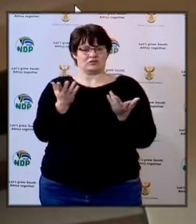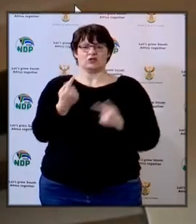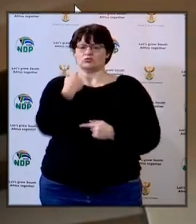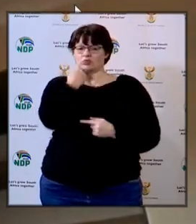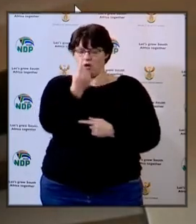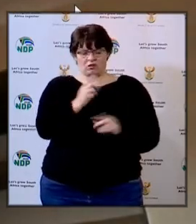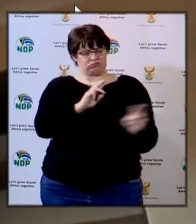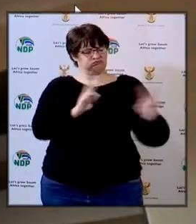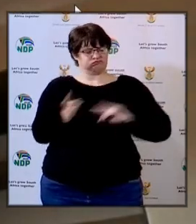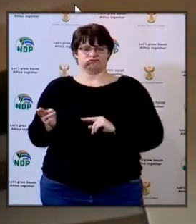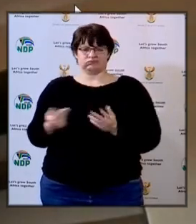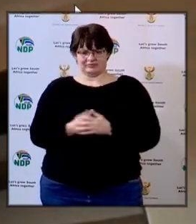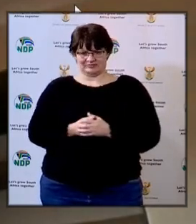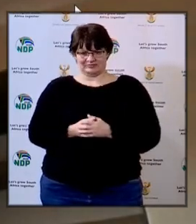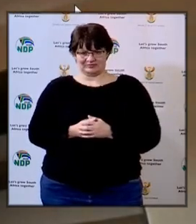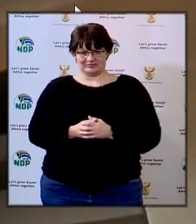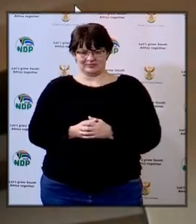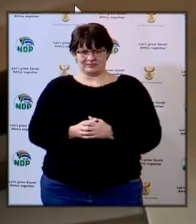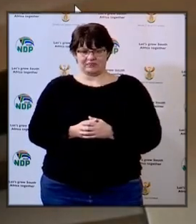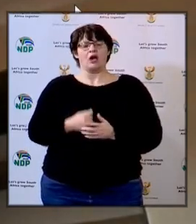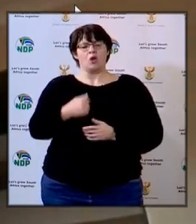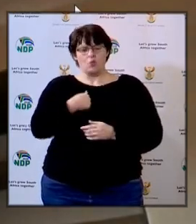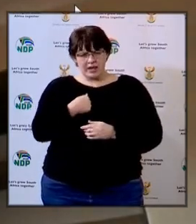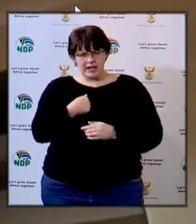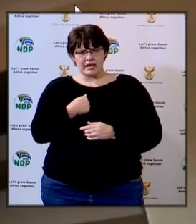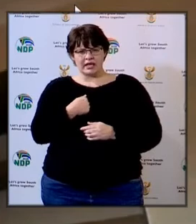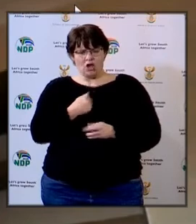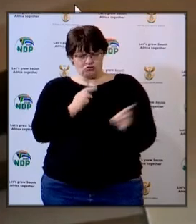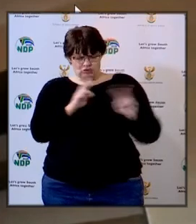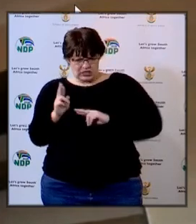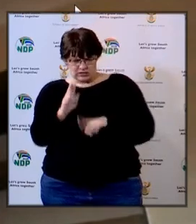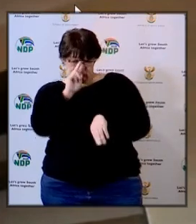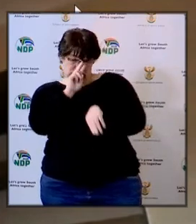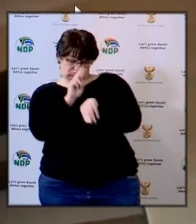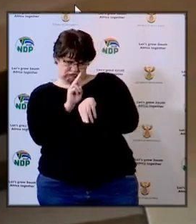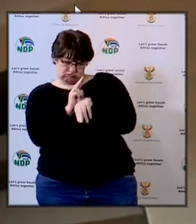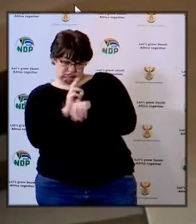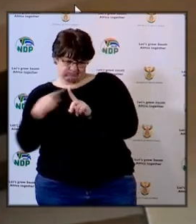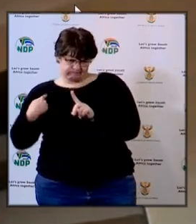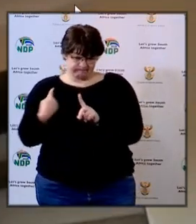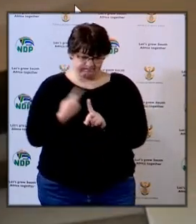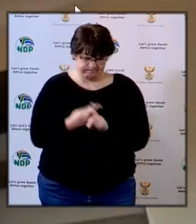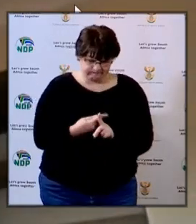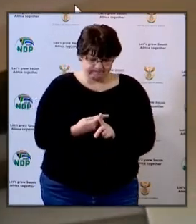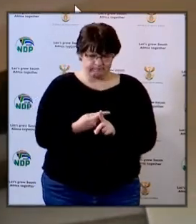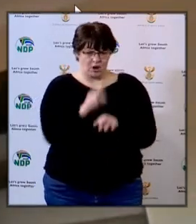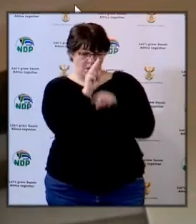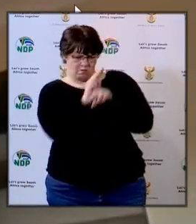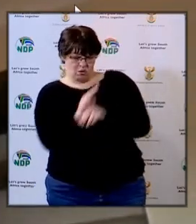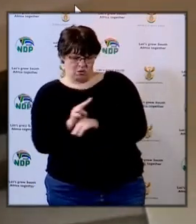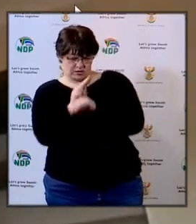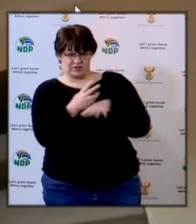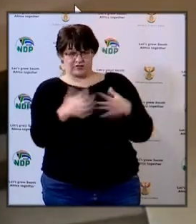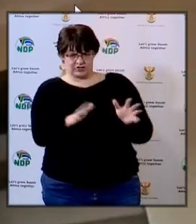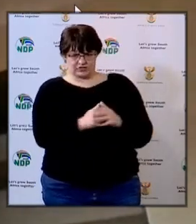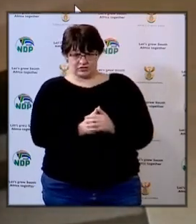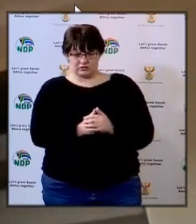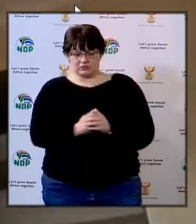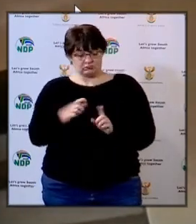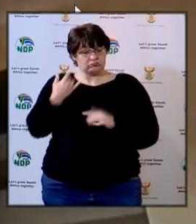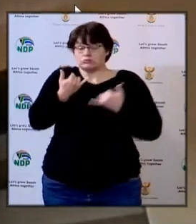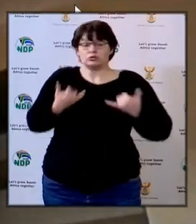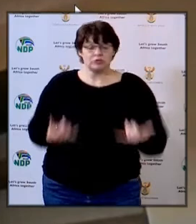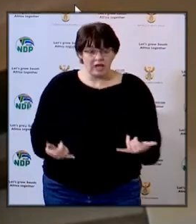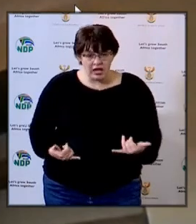tomorrow we have prepared and have been monitoring our readiness for the past weeks today